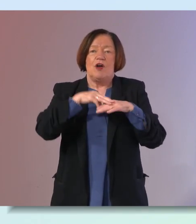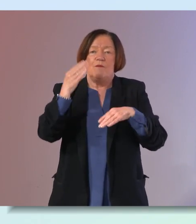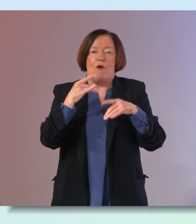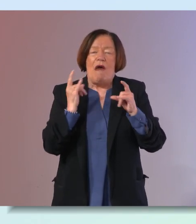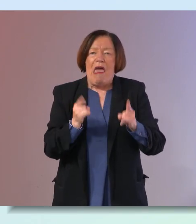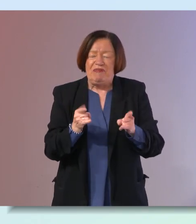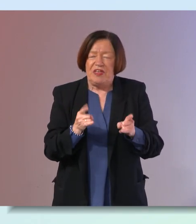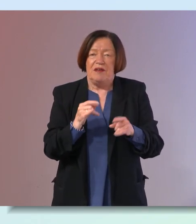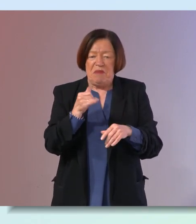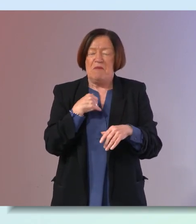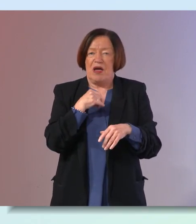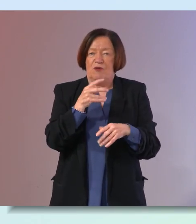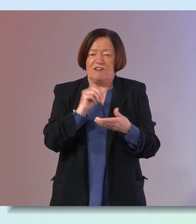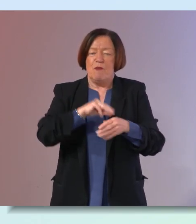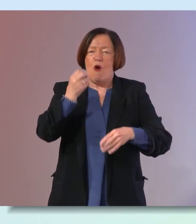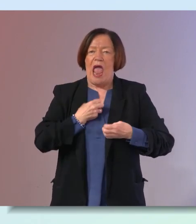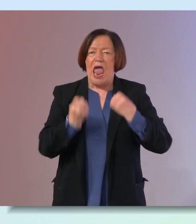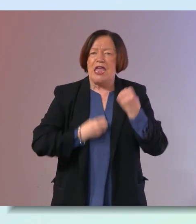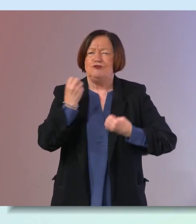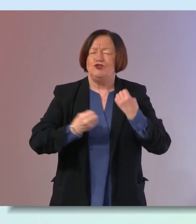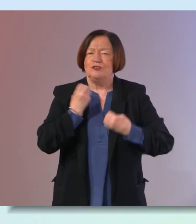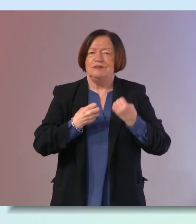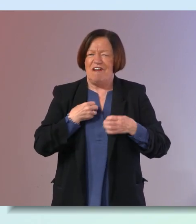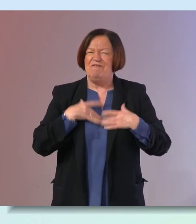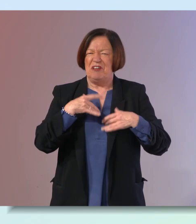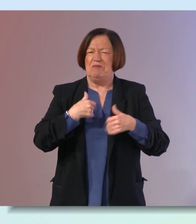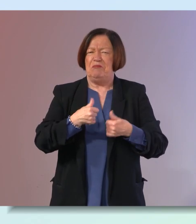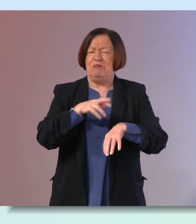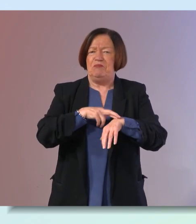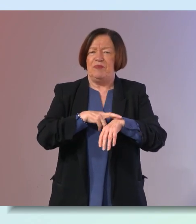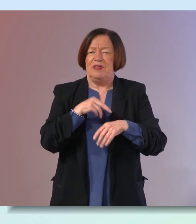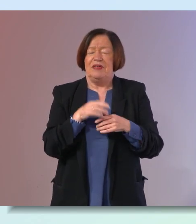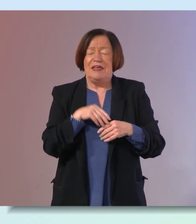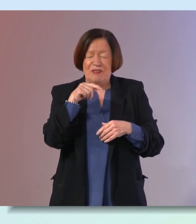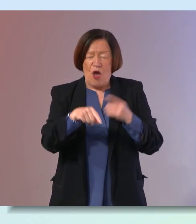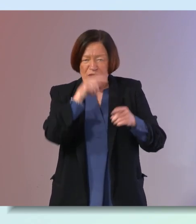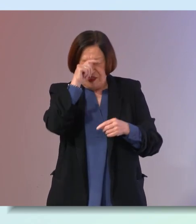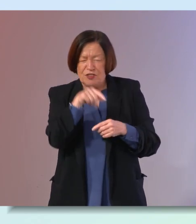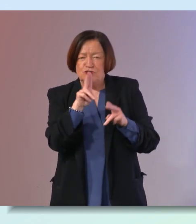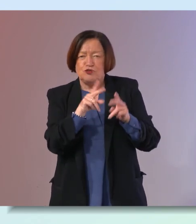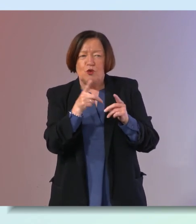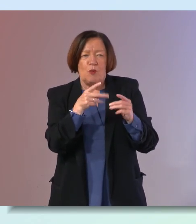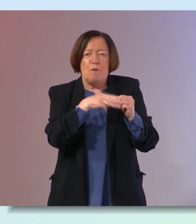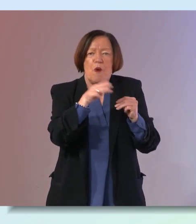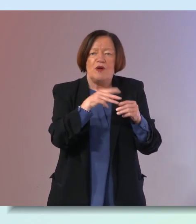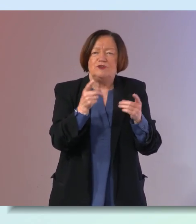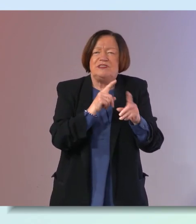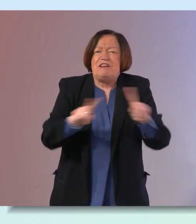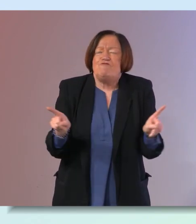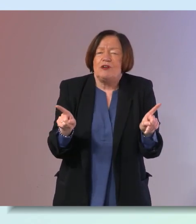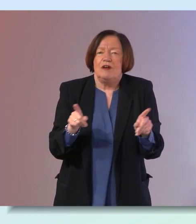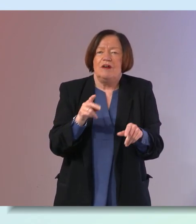healthy then maybe i'd have more energy and i would feel better so the default is to think that they should be doing something different